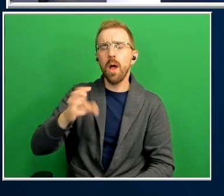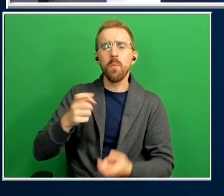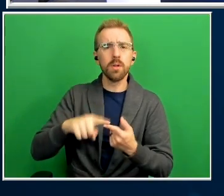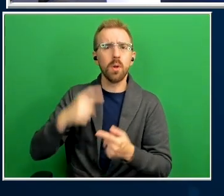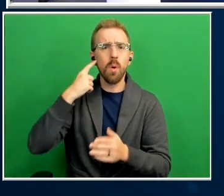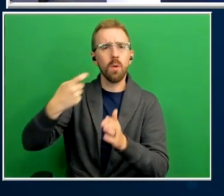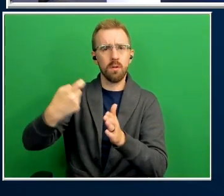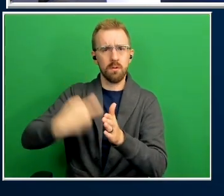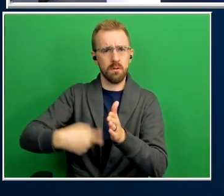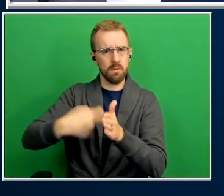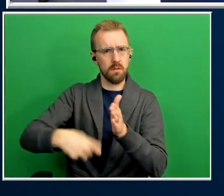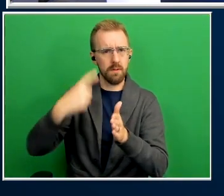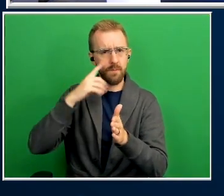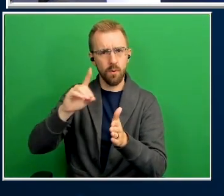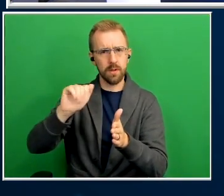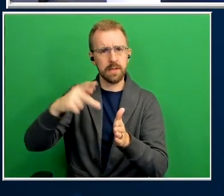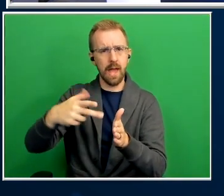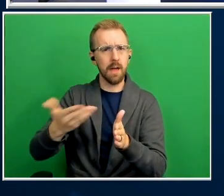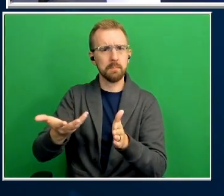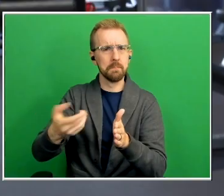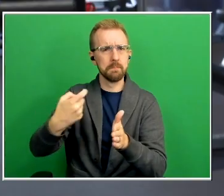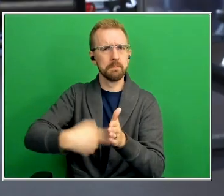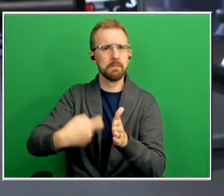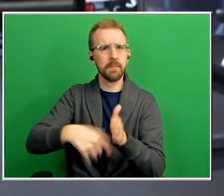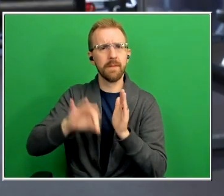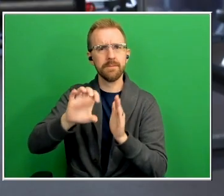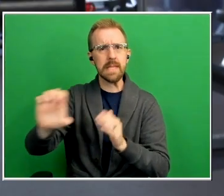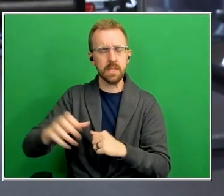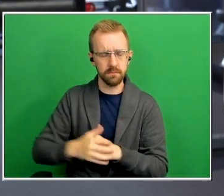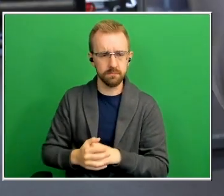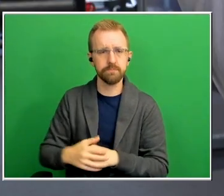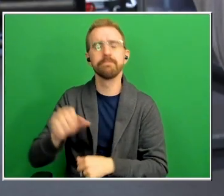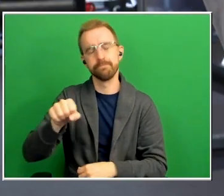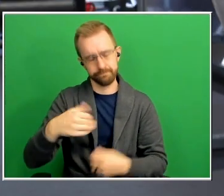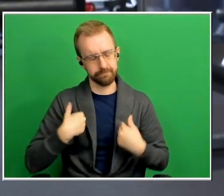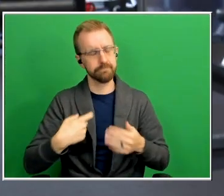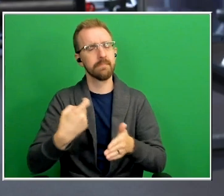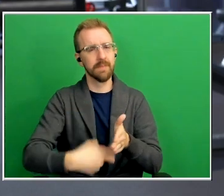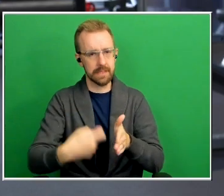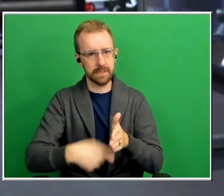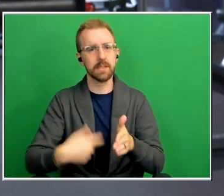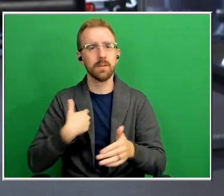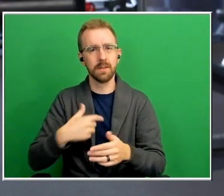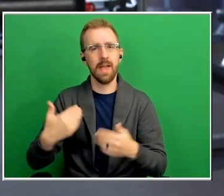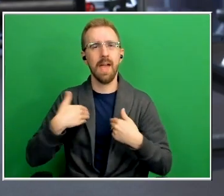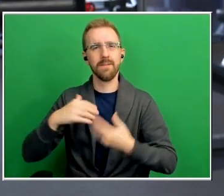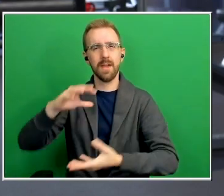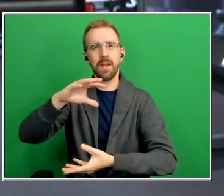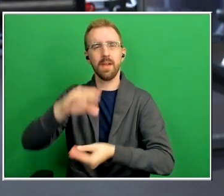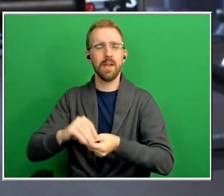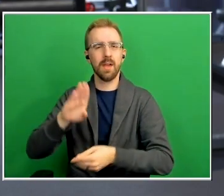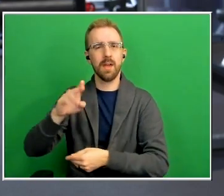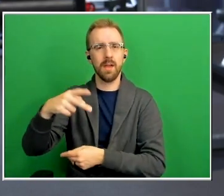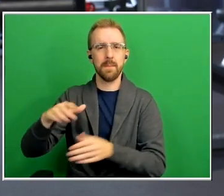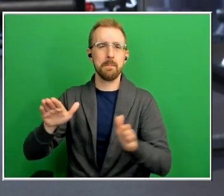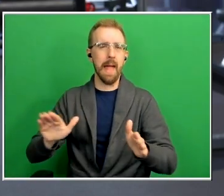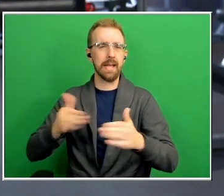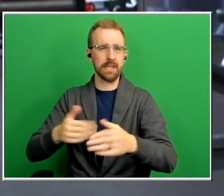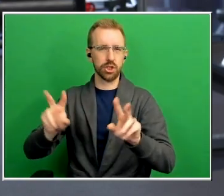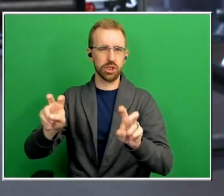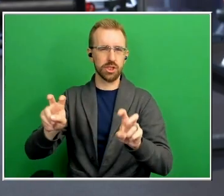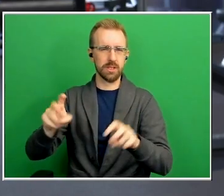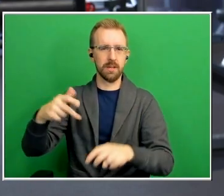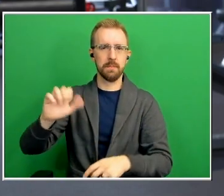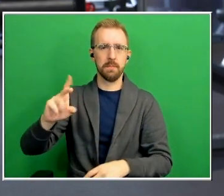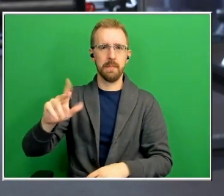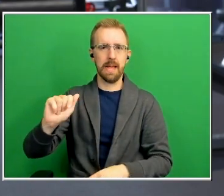there is a fee so we do it on a package base um you buy either 10 10 classes